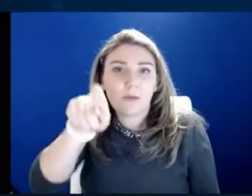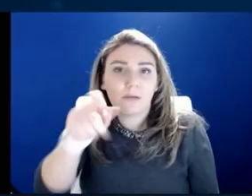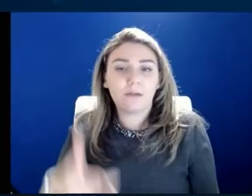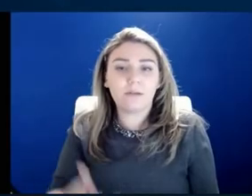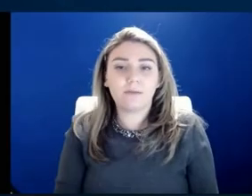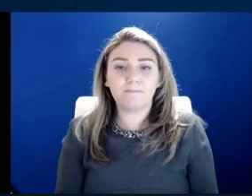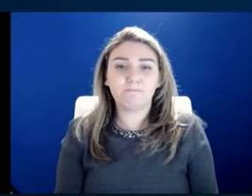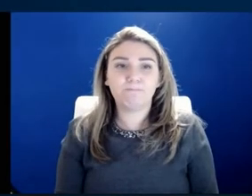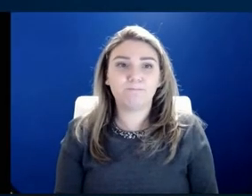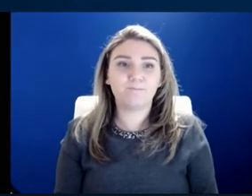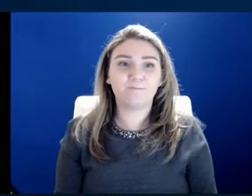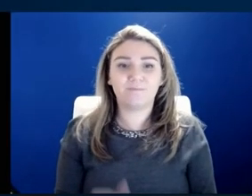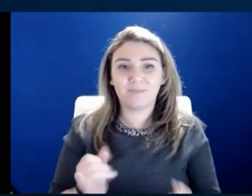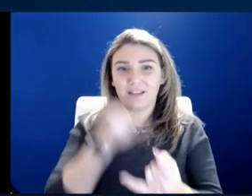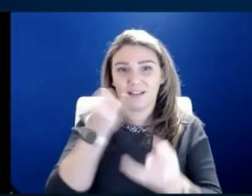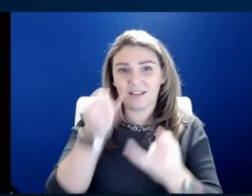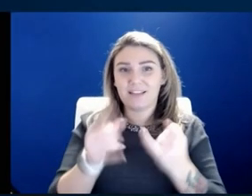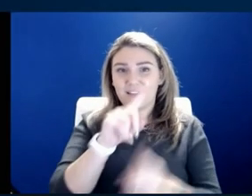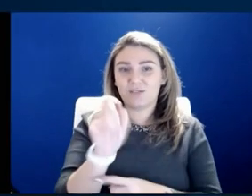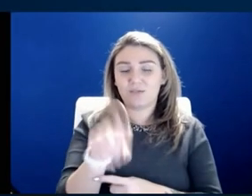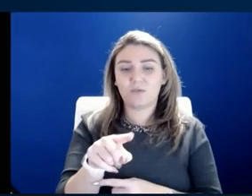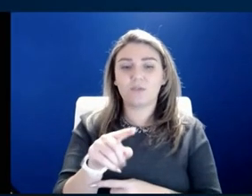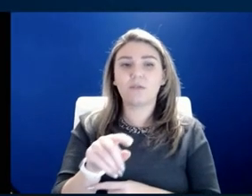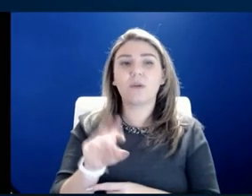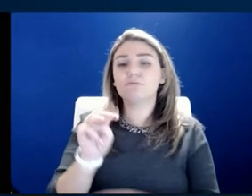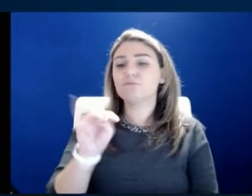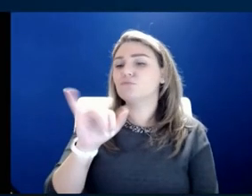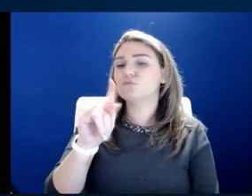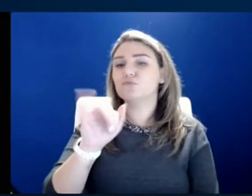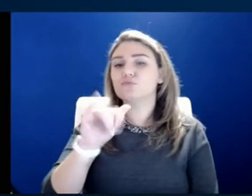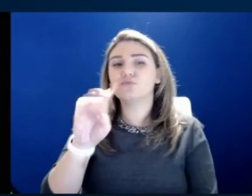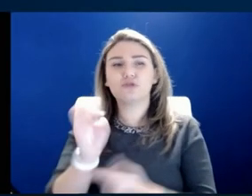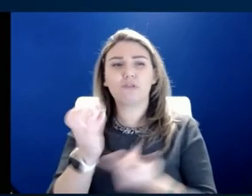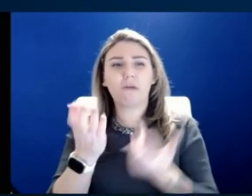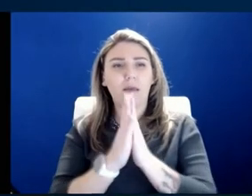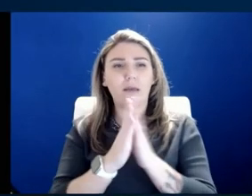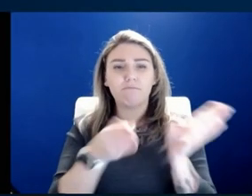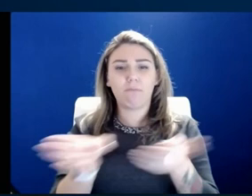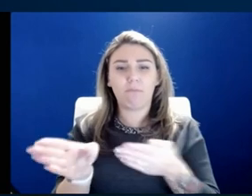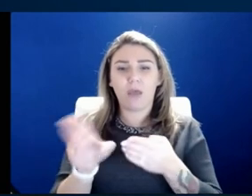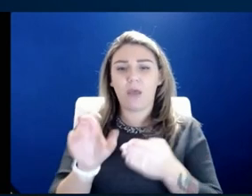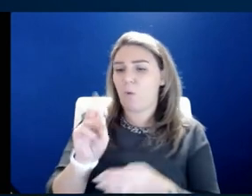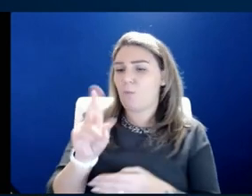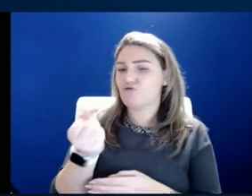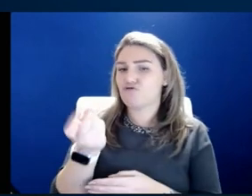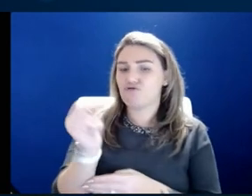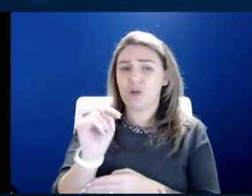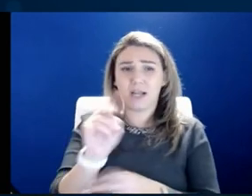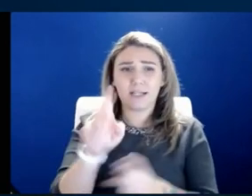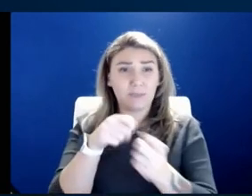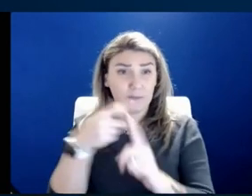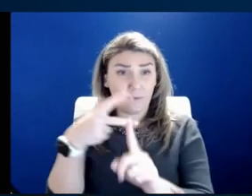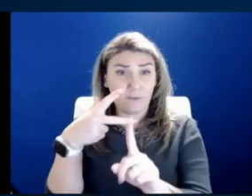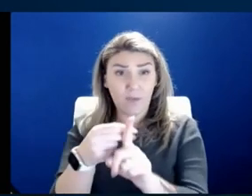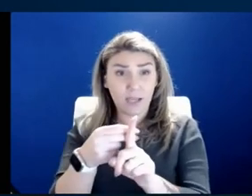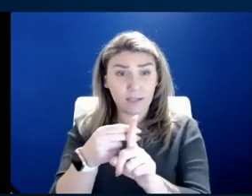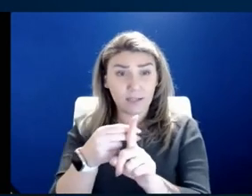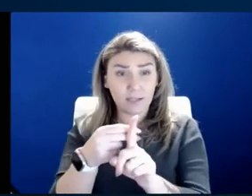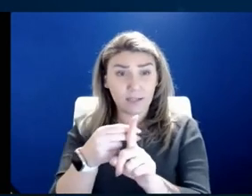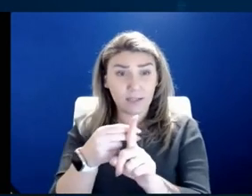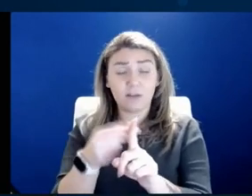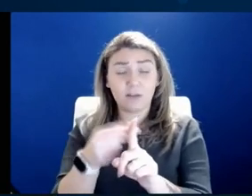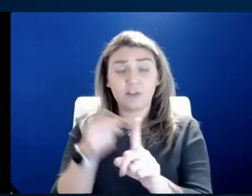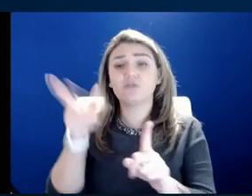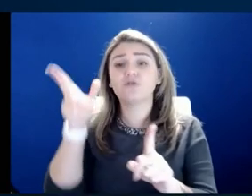Last question. Dr. Seitz, Michelle is asking, are they planning to make an Omicron specific vaccine? She has heard that it is so